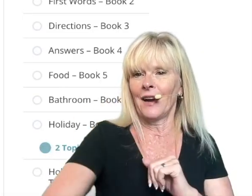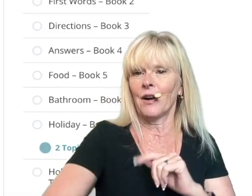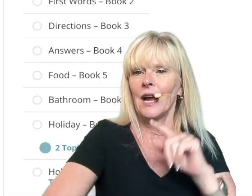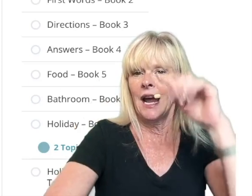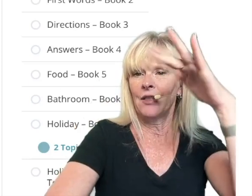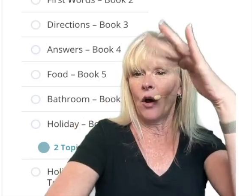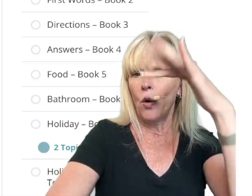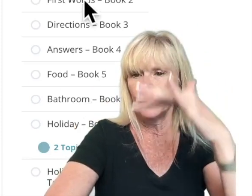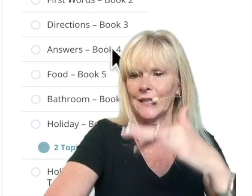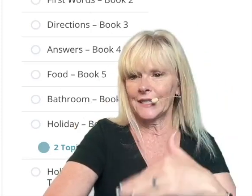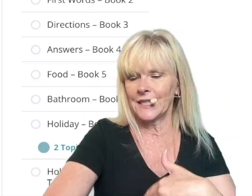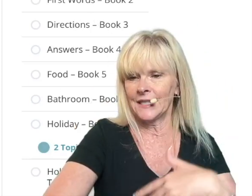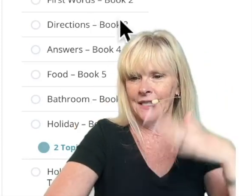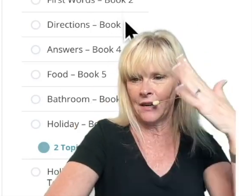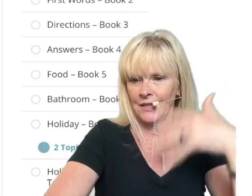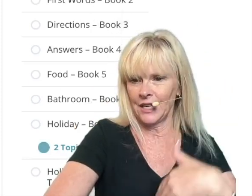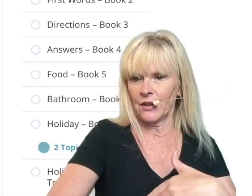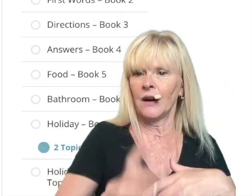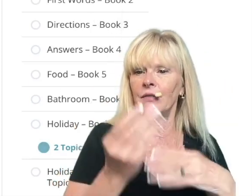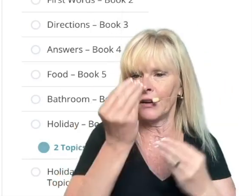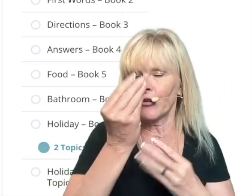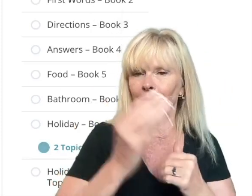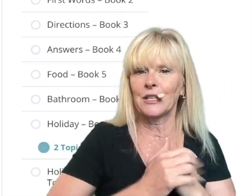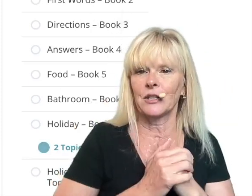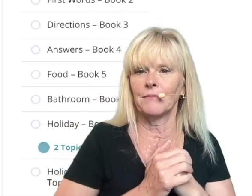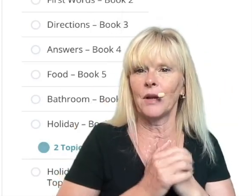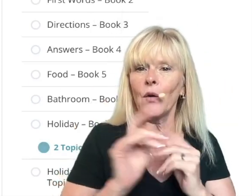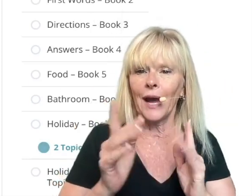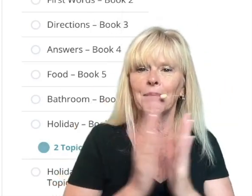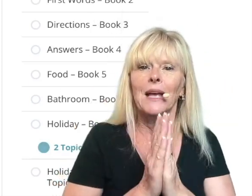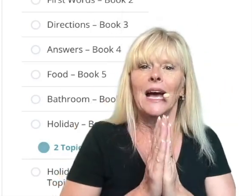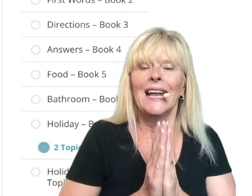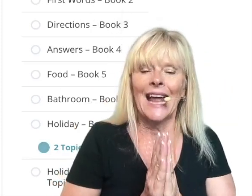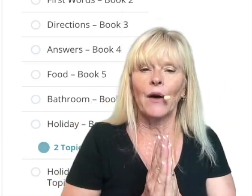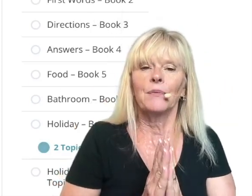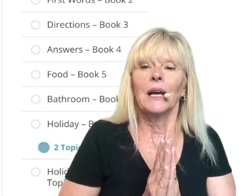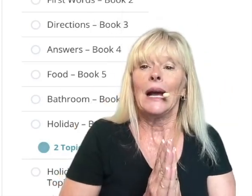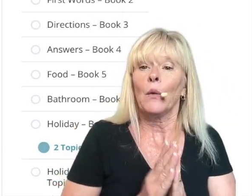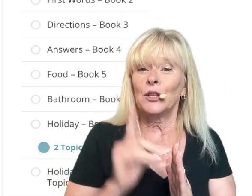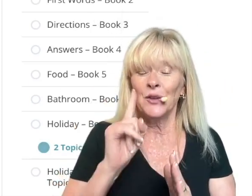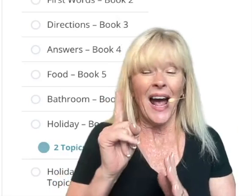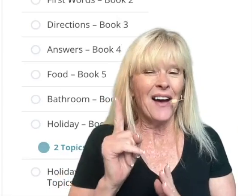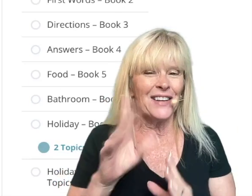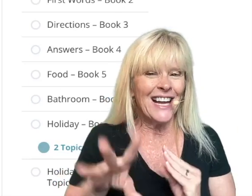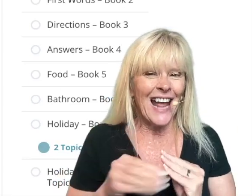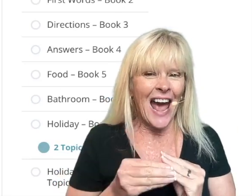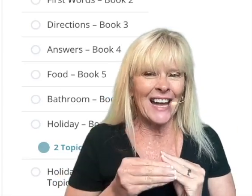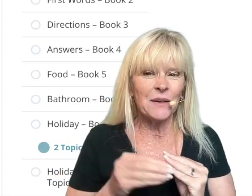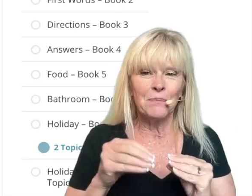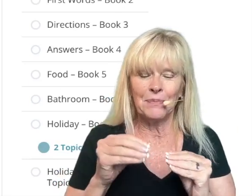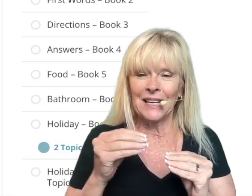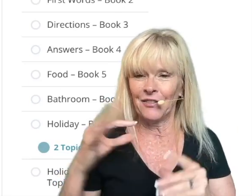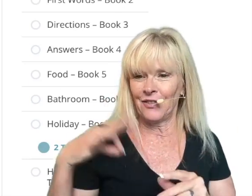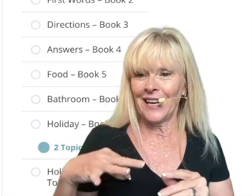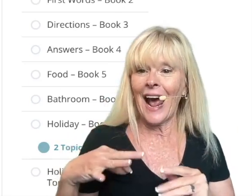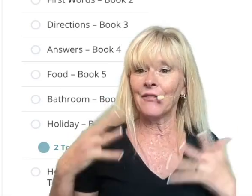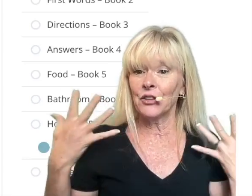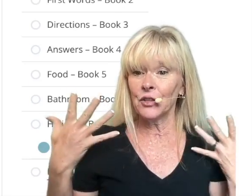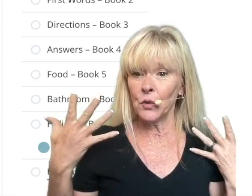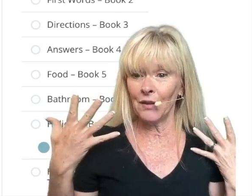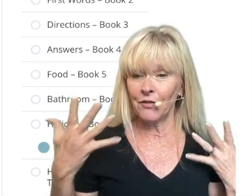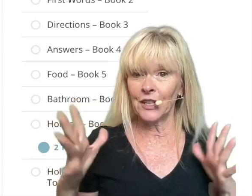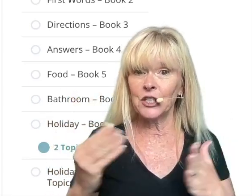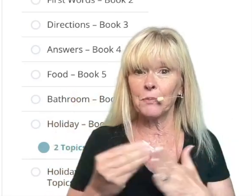from there and the whole list is down here of information okay now we added benefit